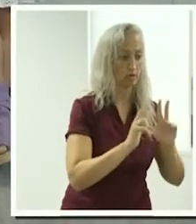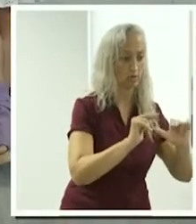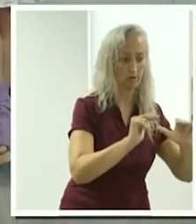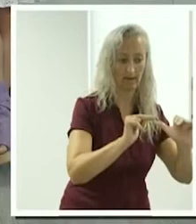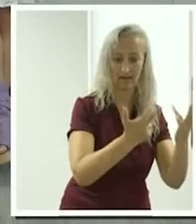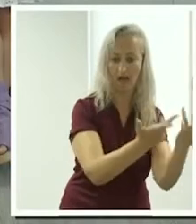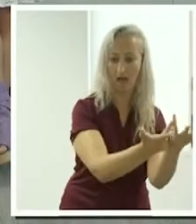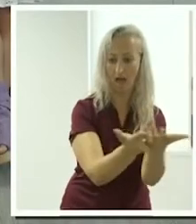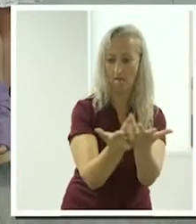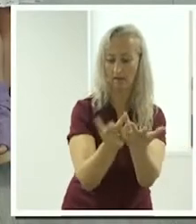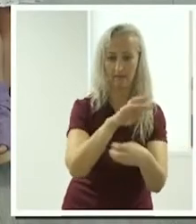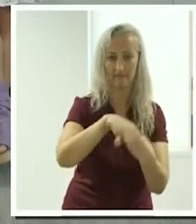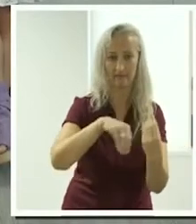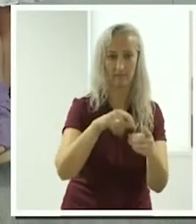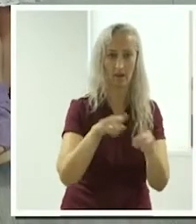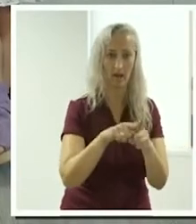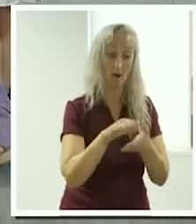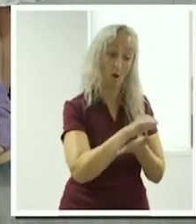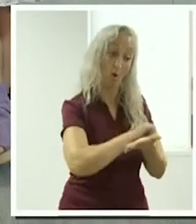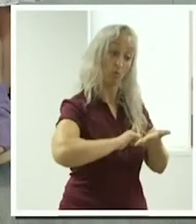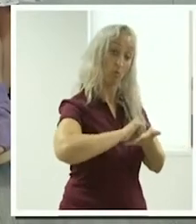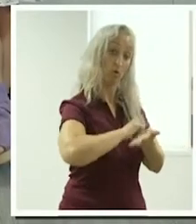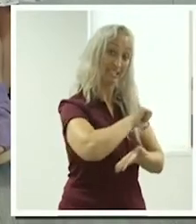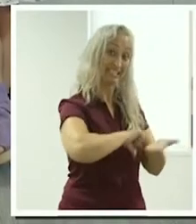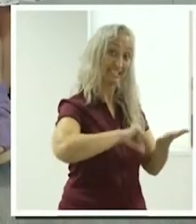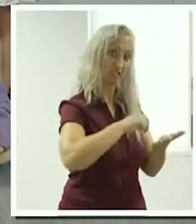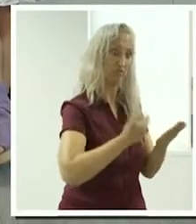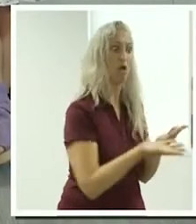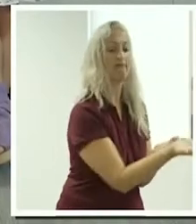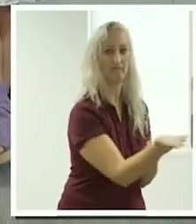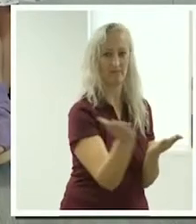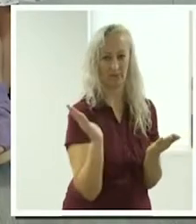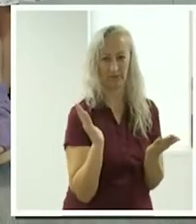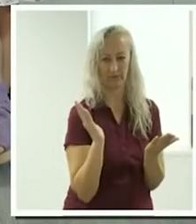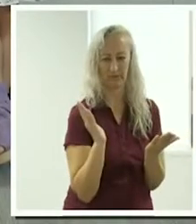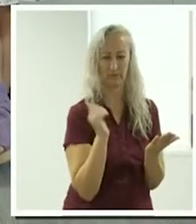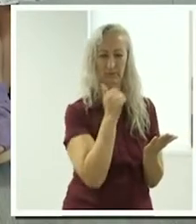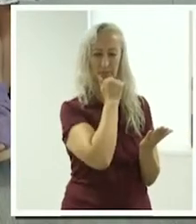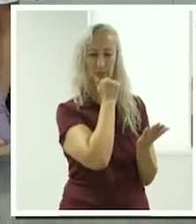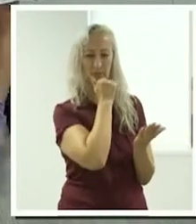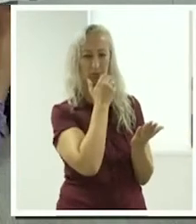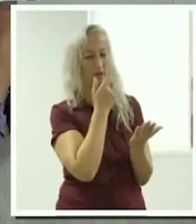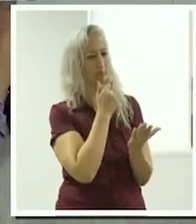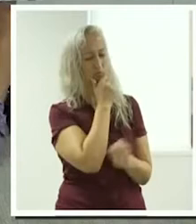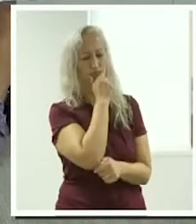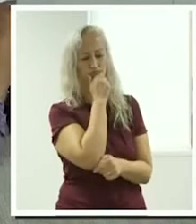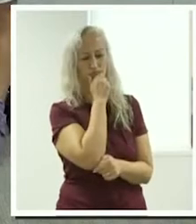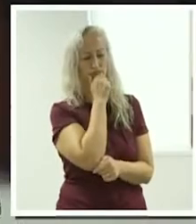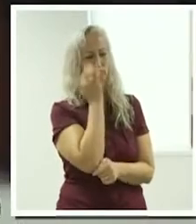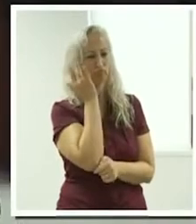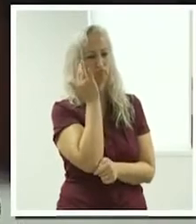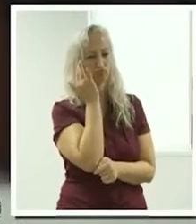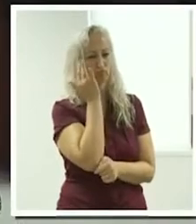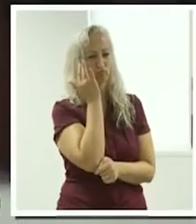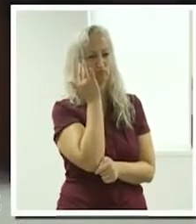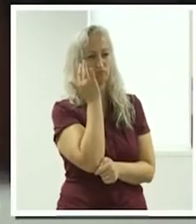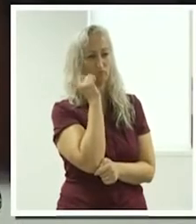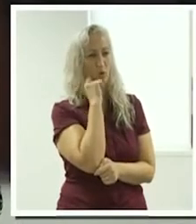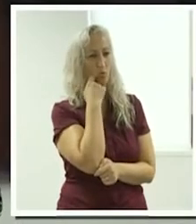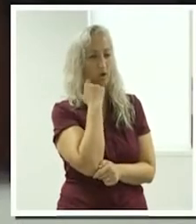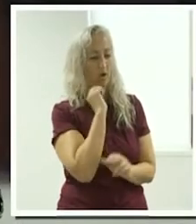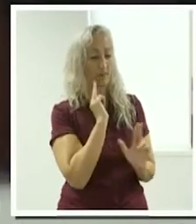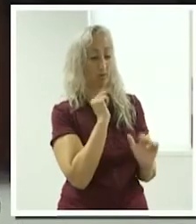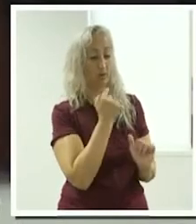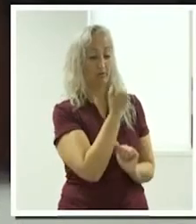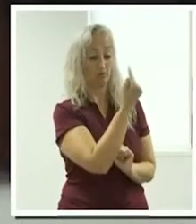the whole family. So you need to work out if that's going to happen, if you're going to go into a household and there's a whole